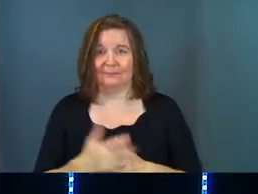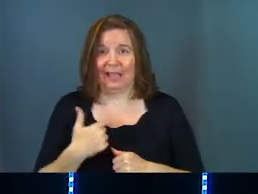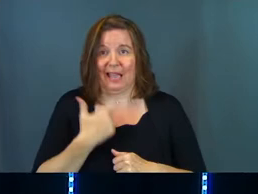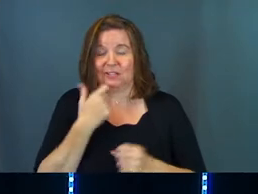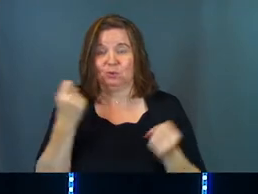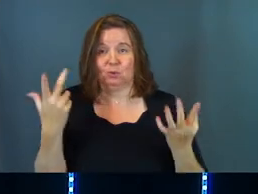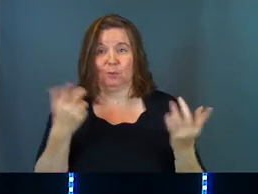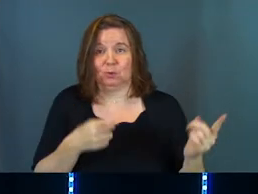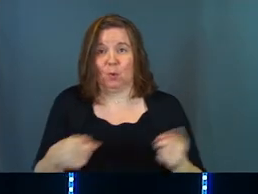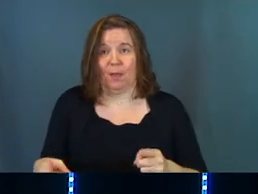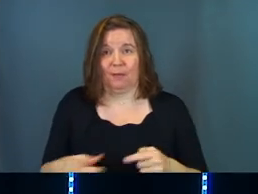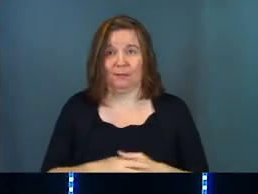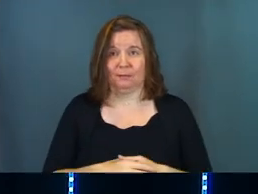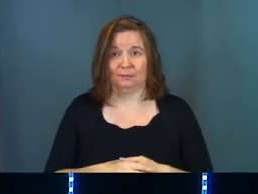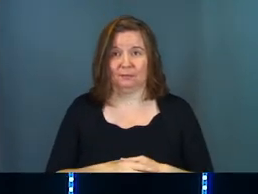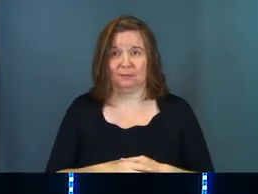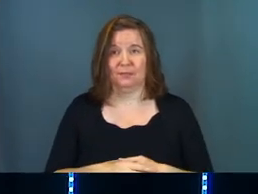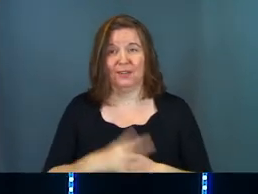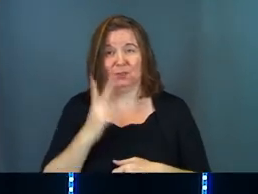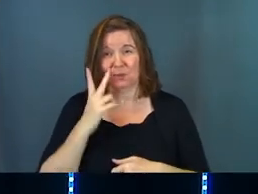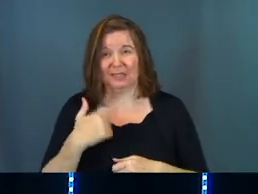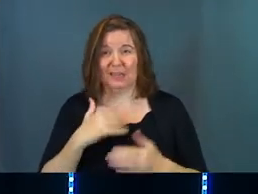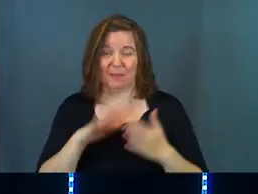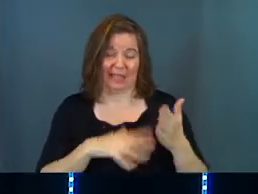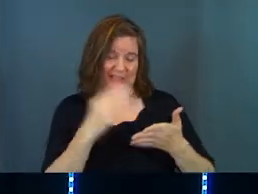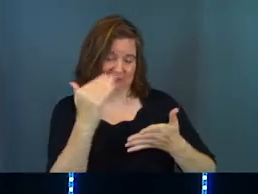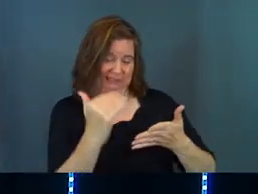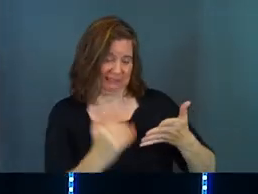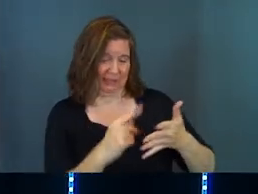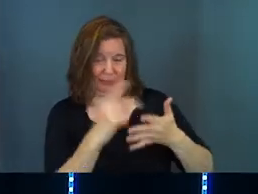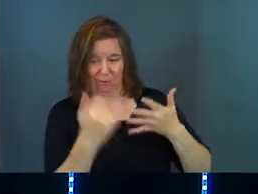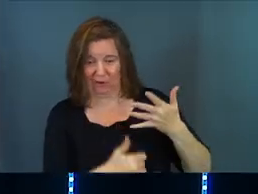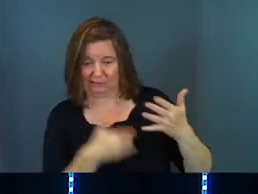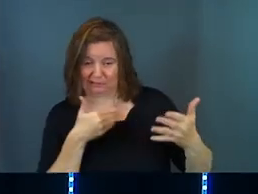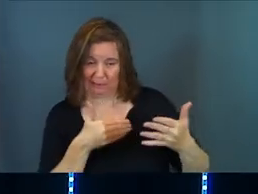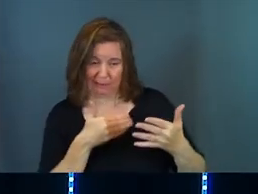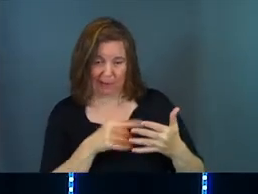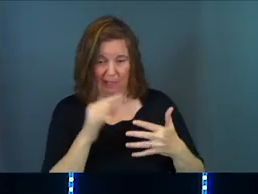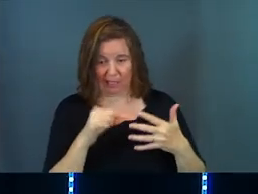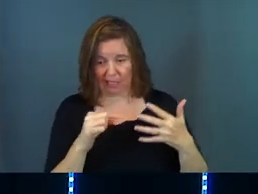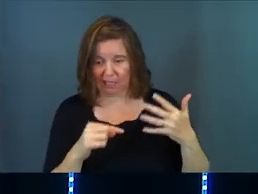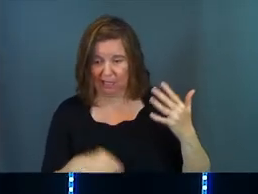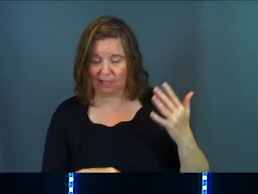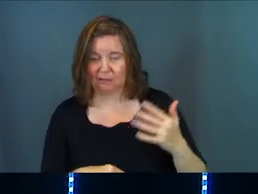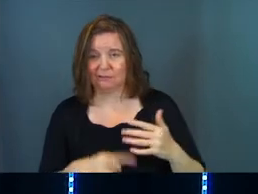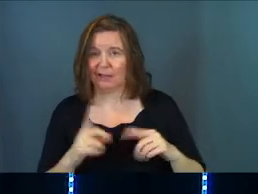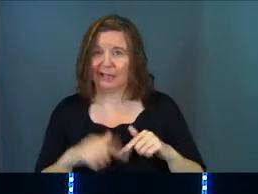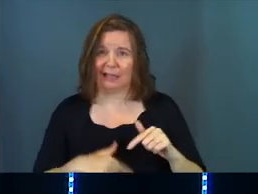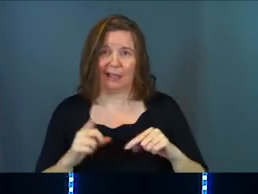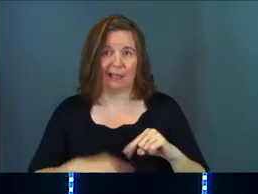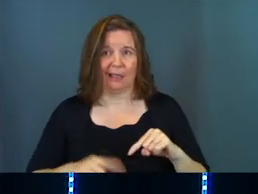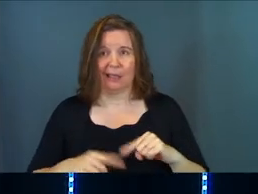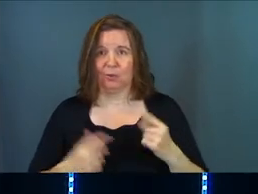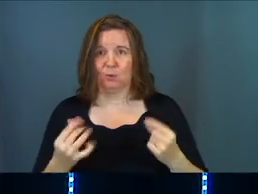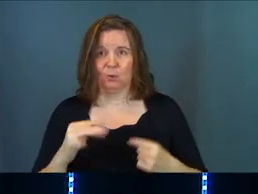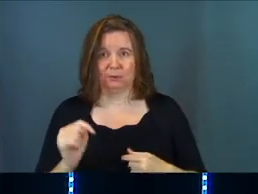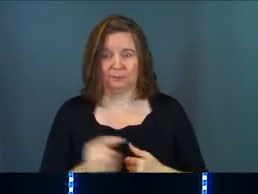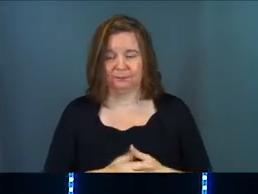I just got too much going on. If you could see my calendar, we got projects coming up. I can't do it.